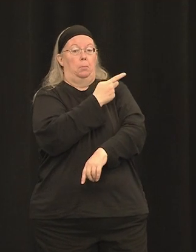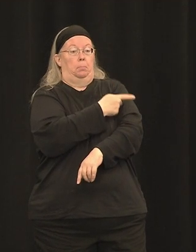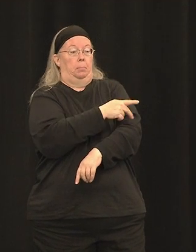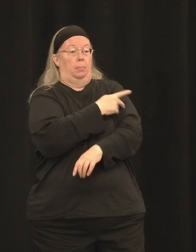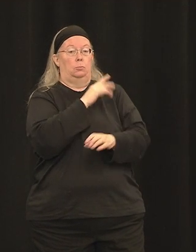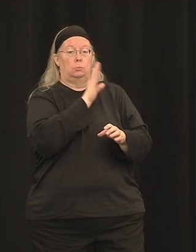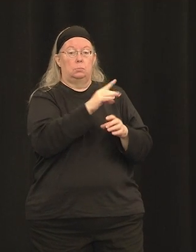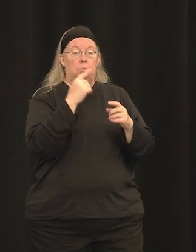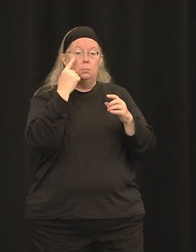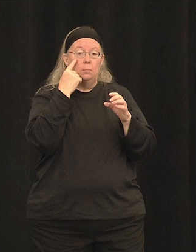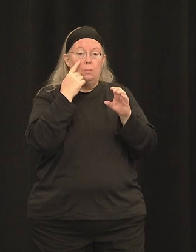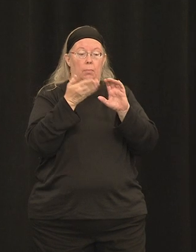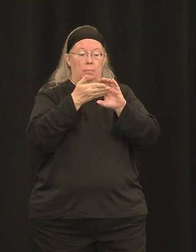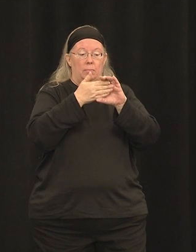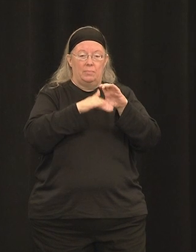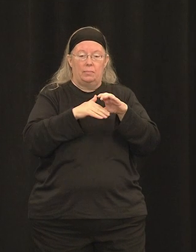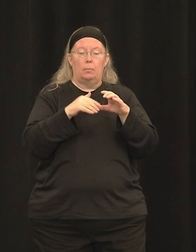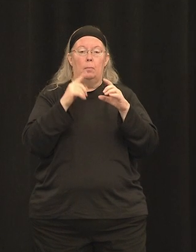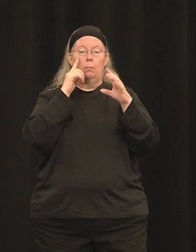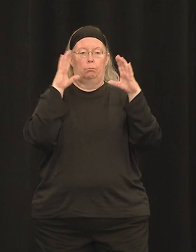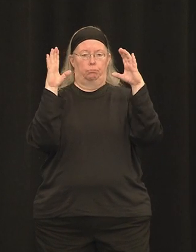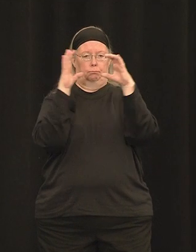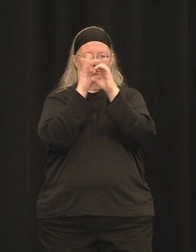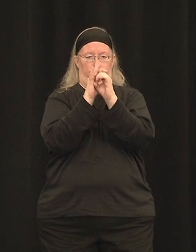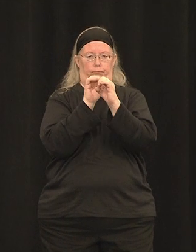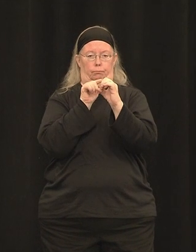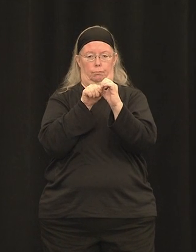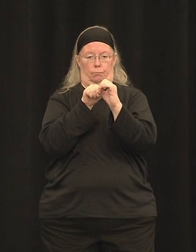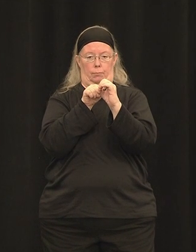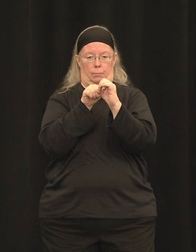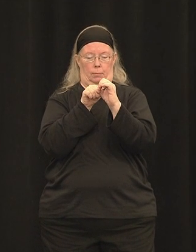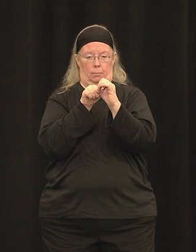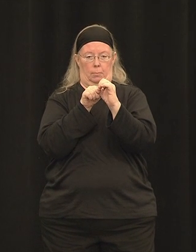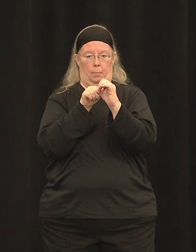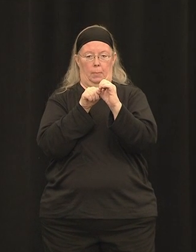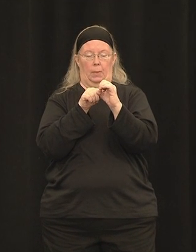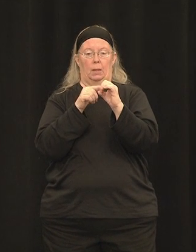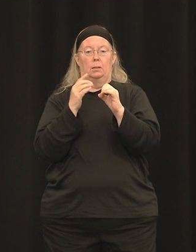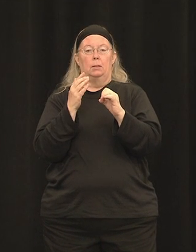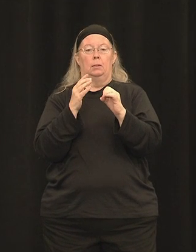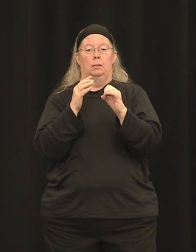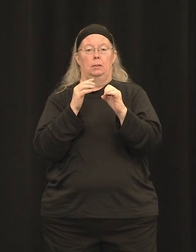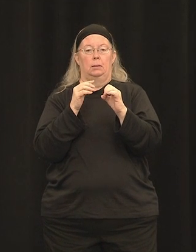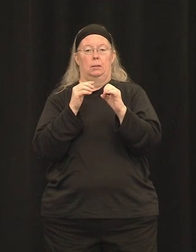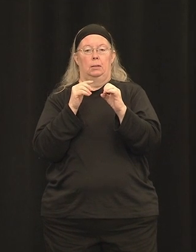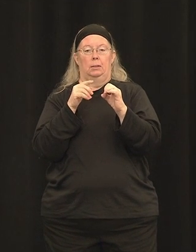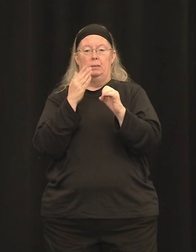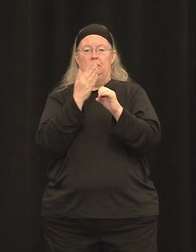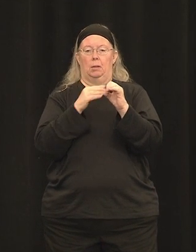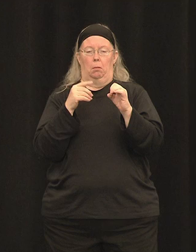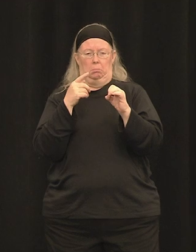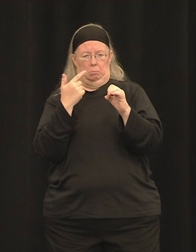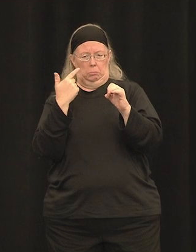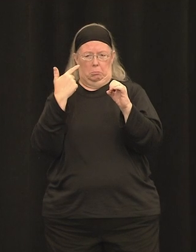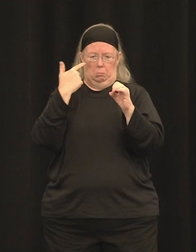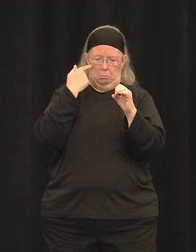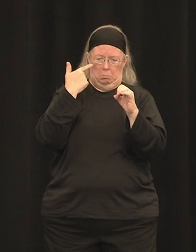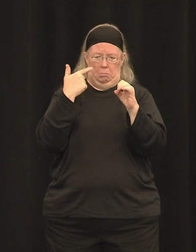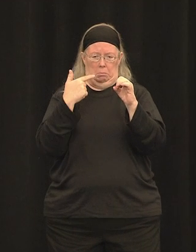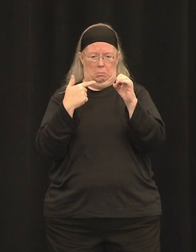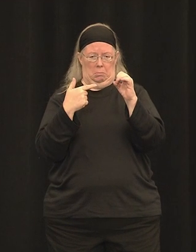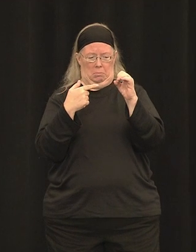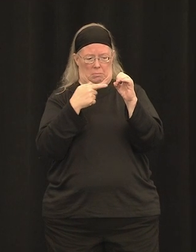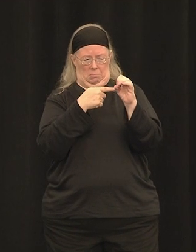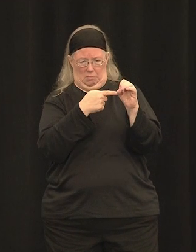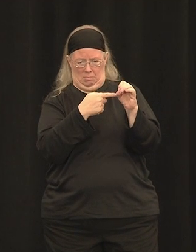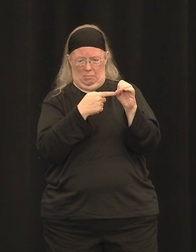photoreceptors remain, you can understand there would be some hesitation to place a needle right under that very precious remaining island